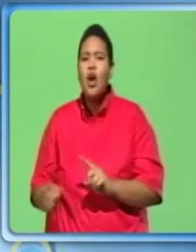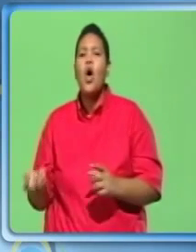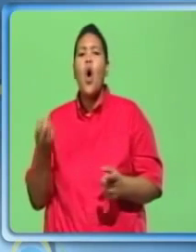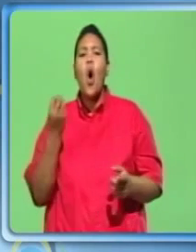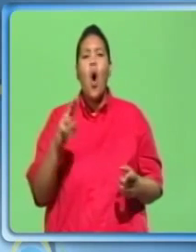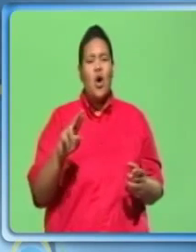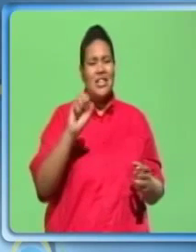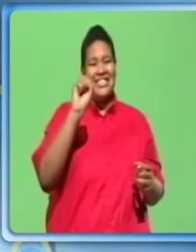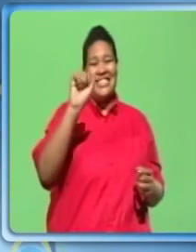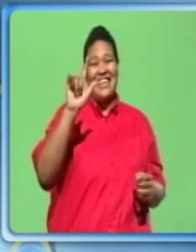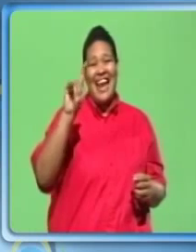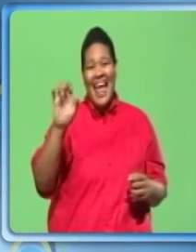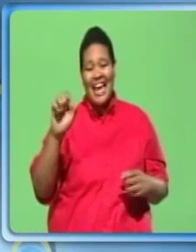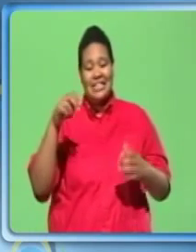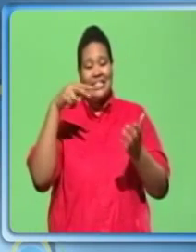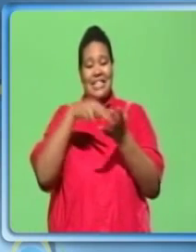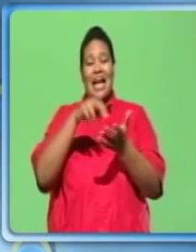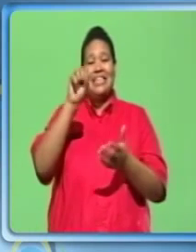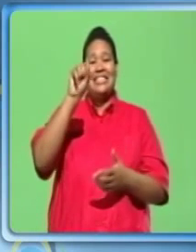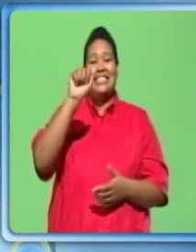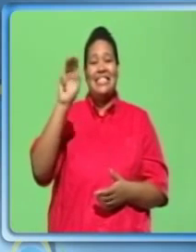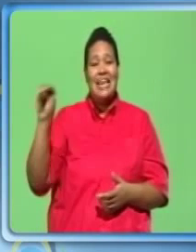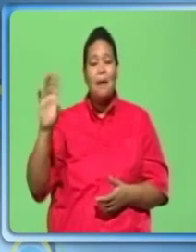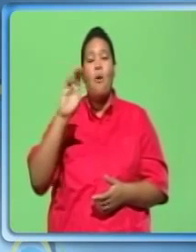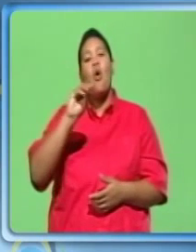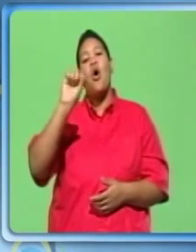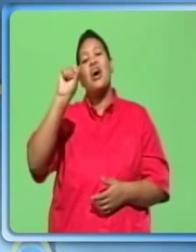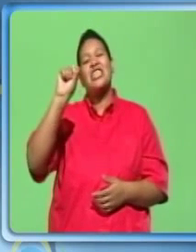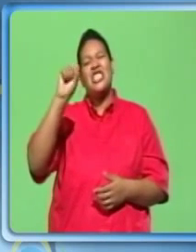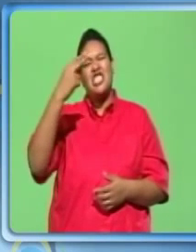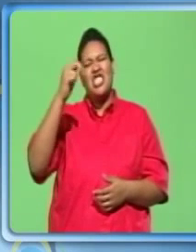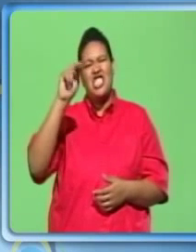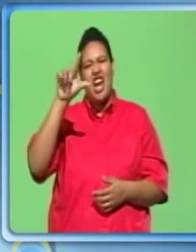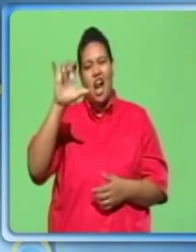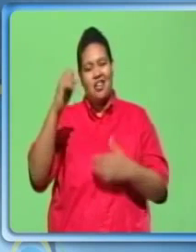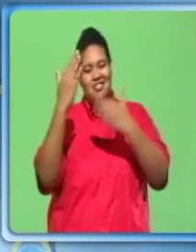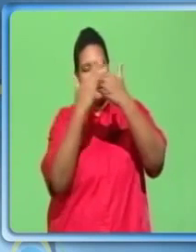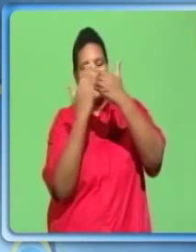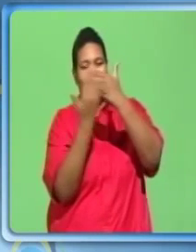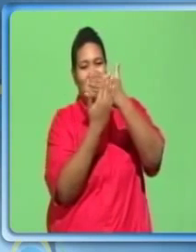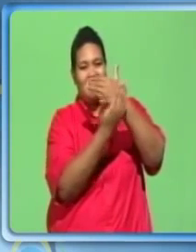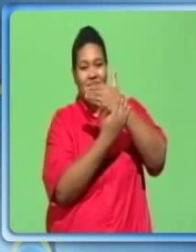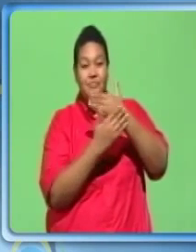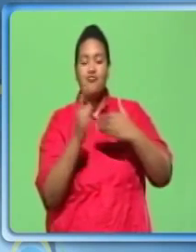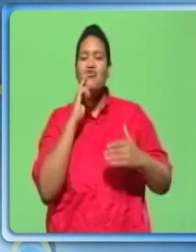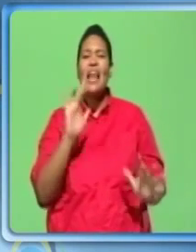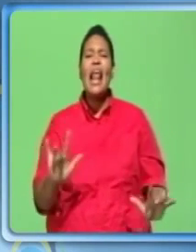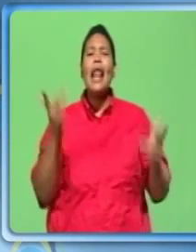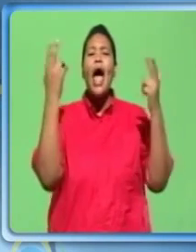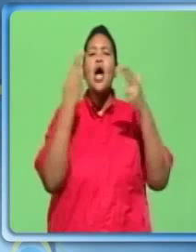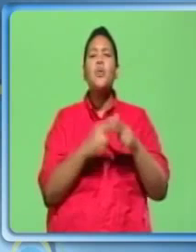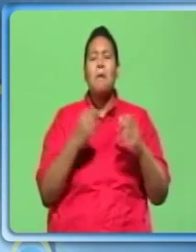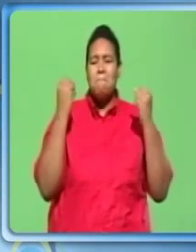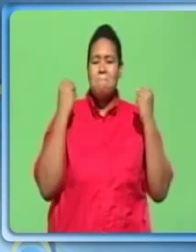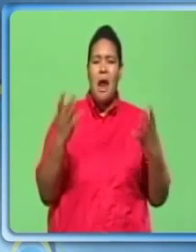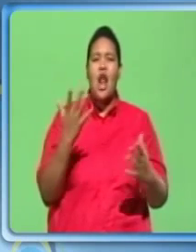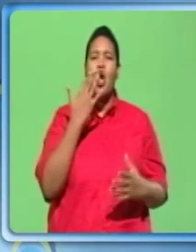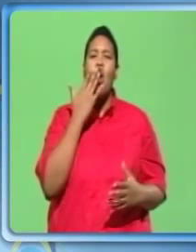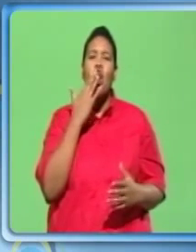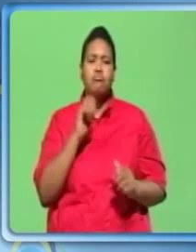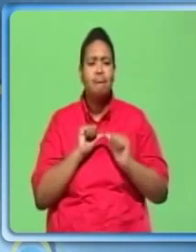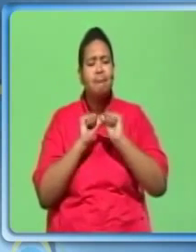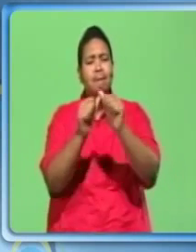standing seam. Many colors, lightweight, durable, long lifespan, at least